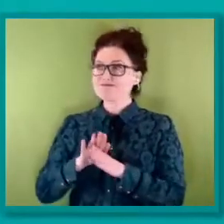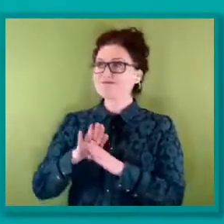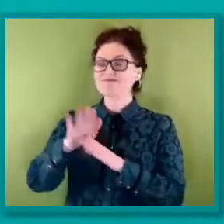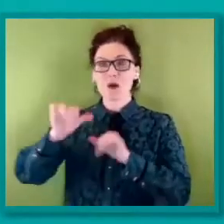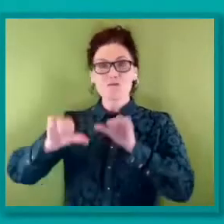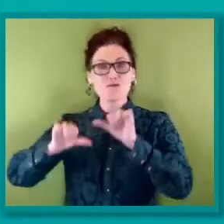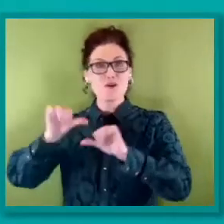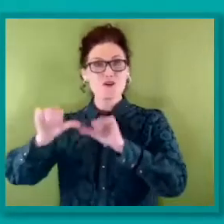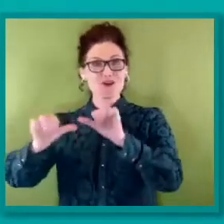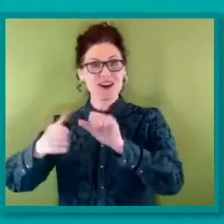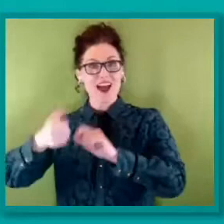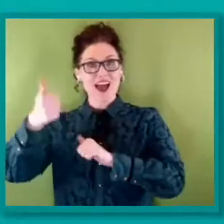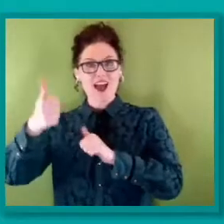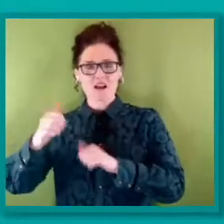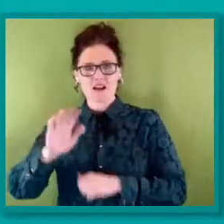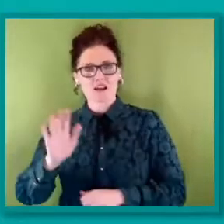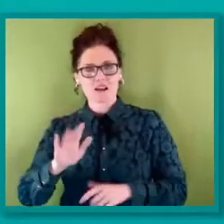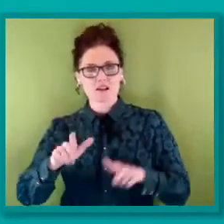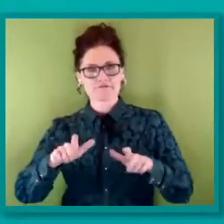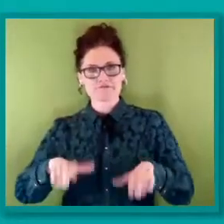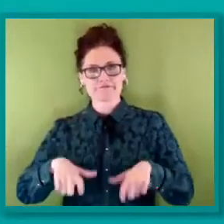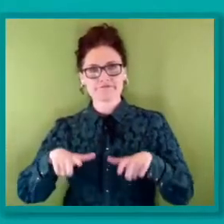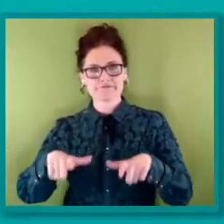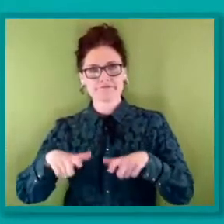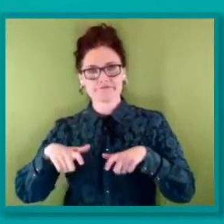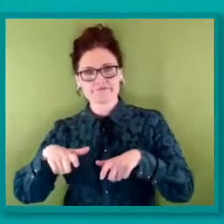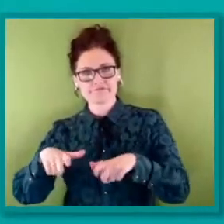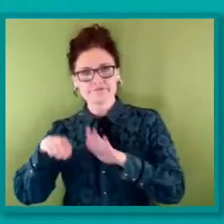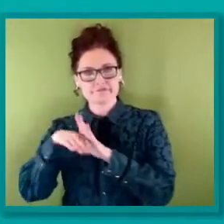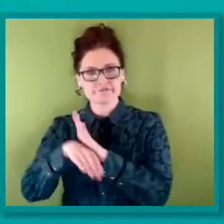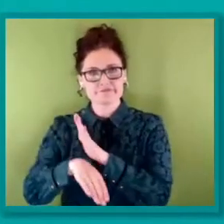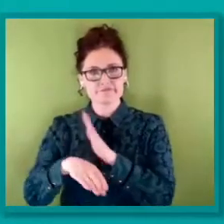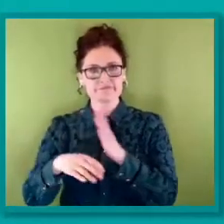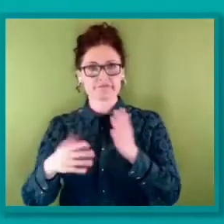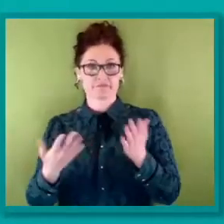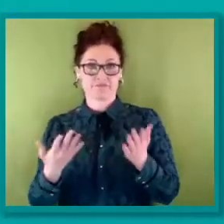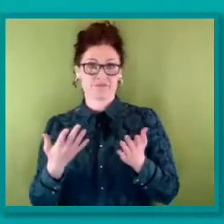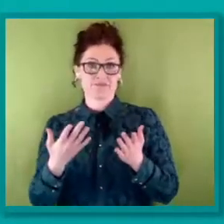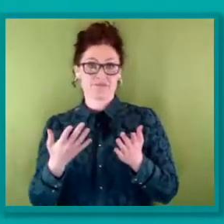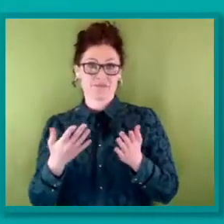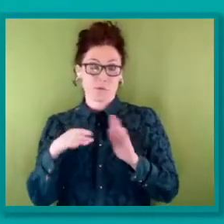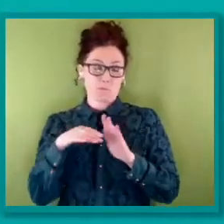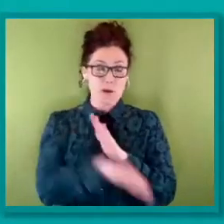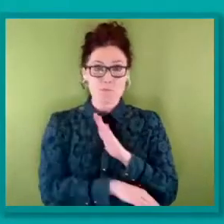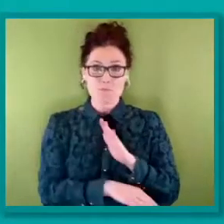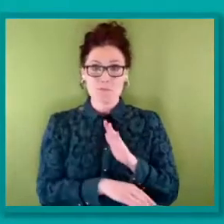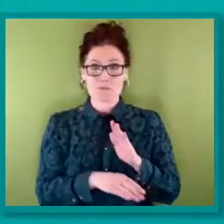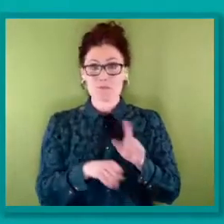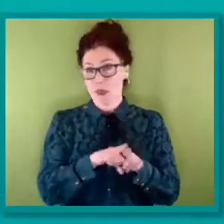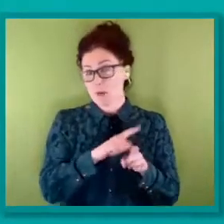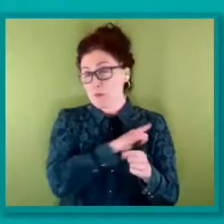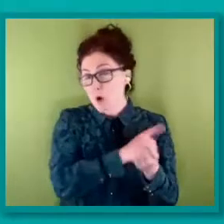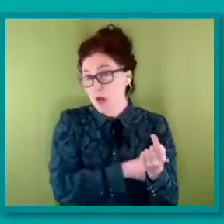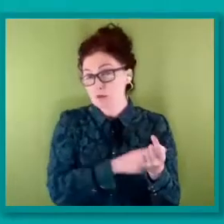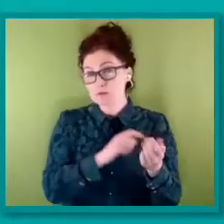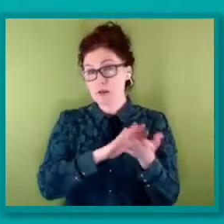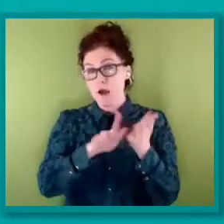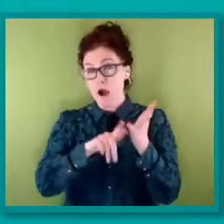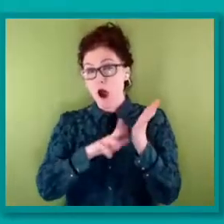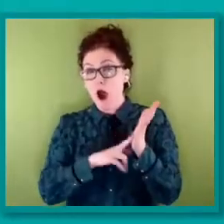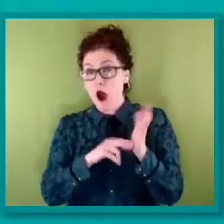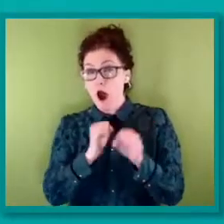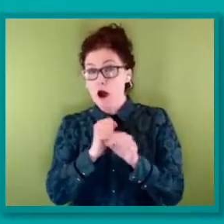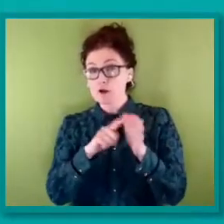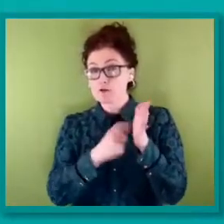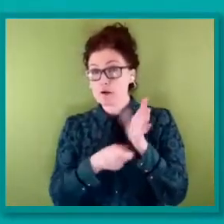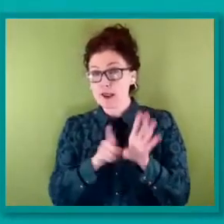in the UK, around trans rights, or even rapid deterioration. Think of Poland, think of Hungary. We're becoming, in